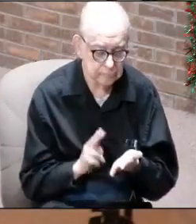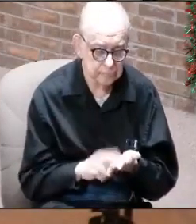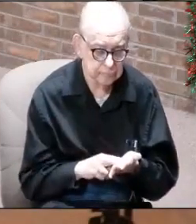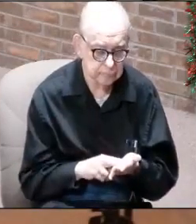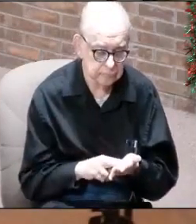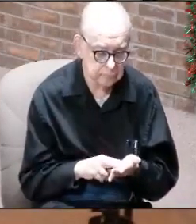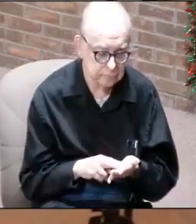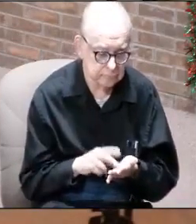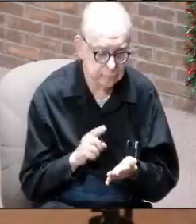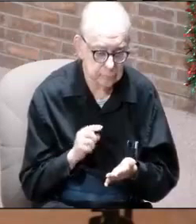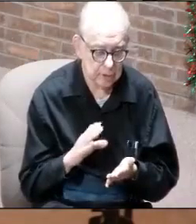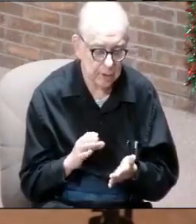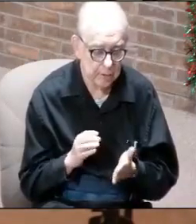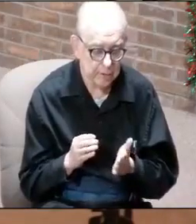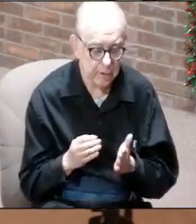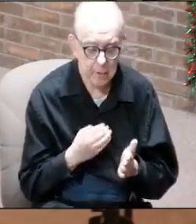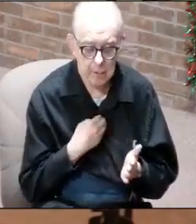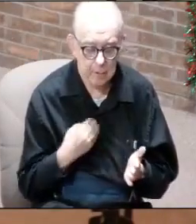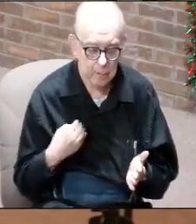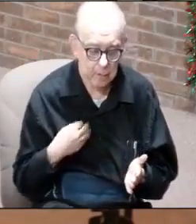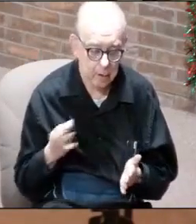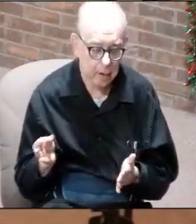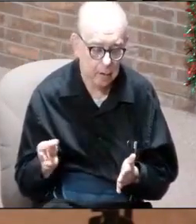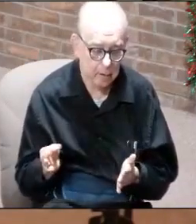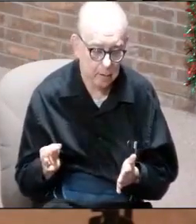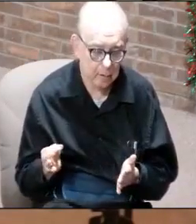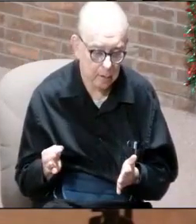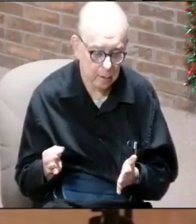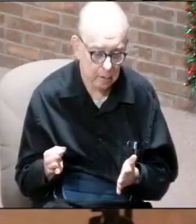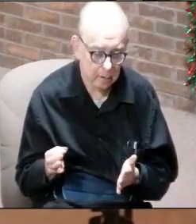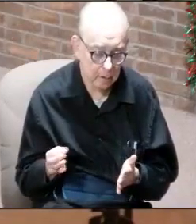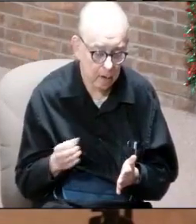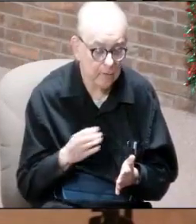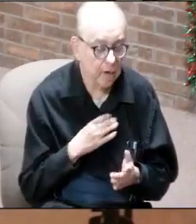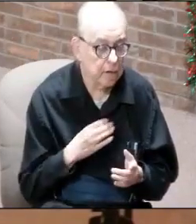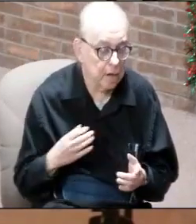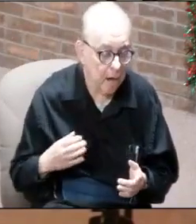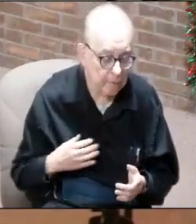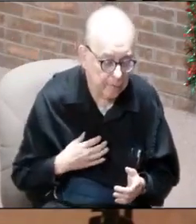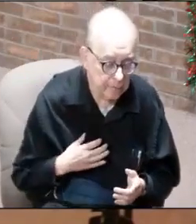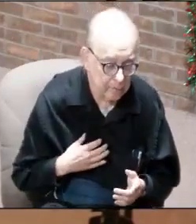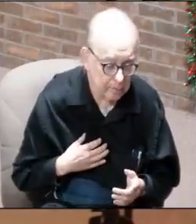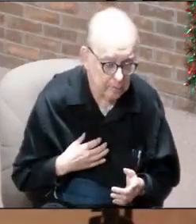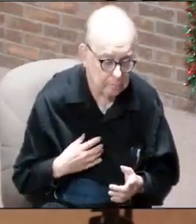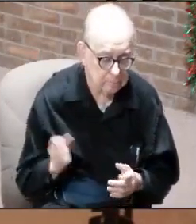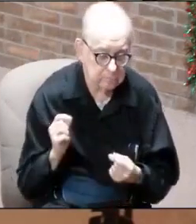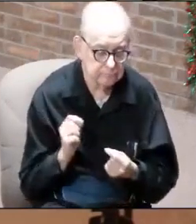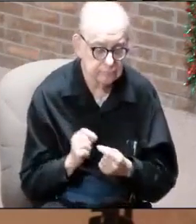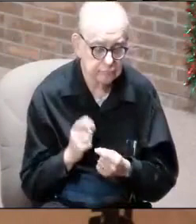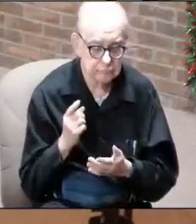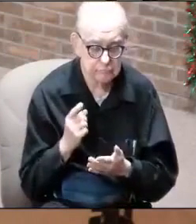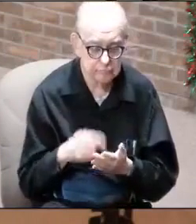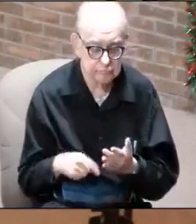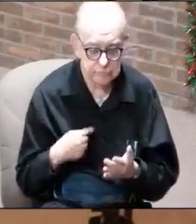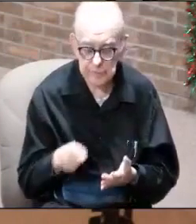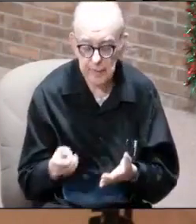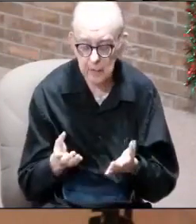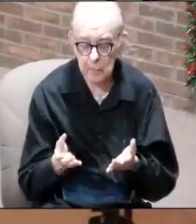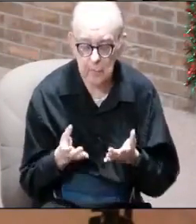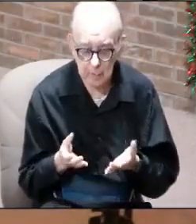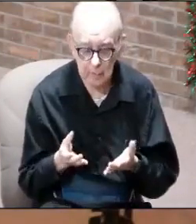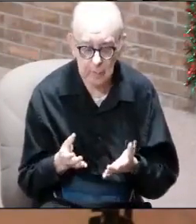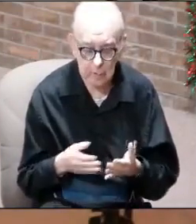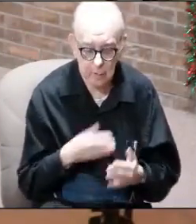members of Congress of exactly what they want